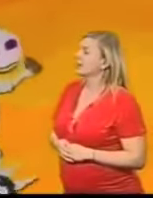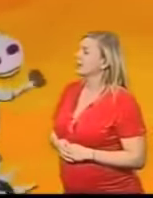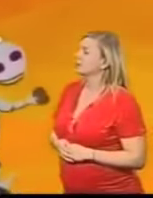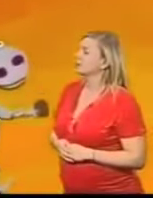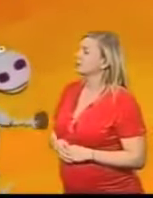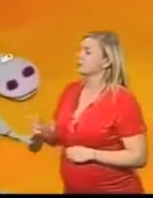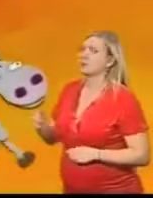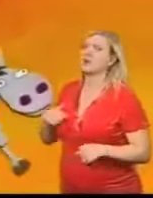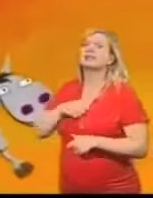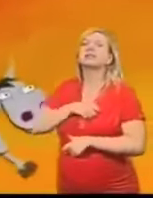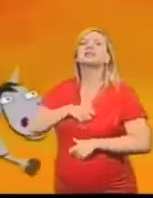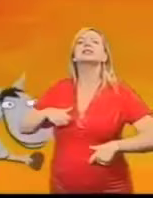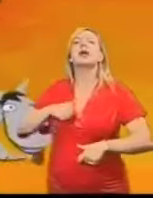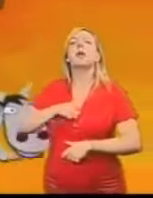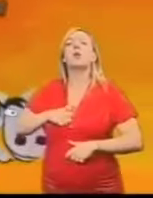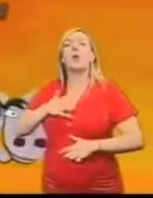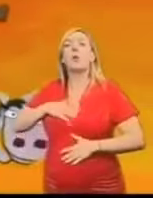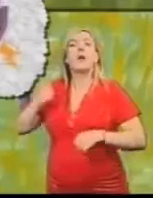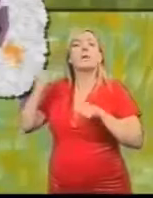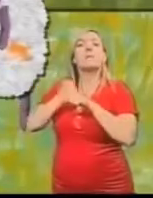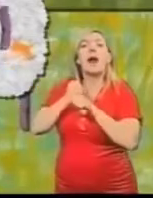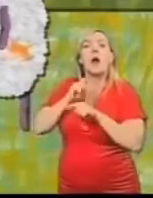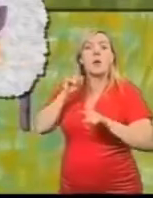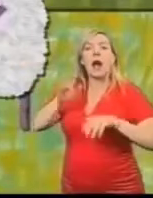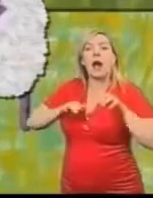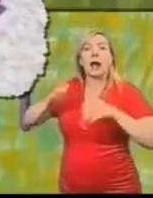The zebra family want to make an animal pyramid